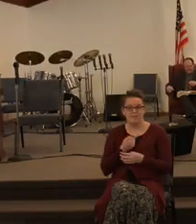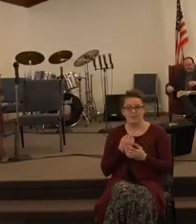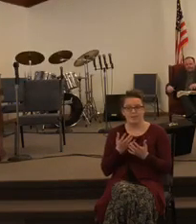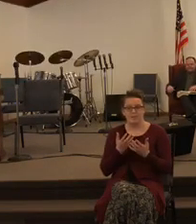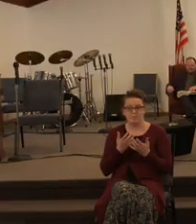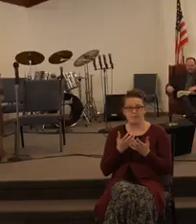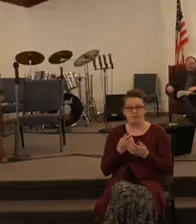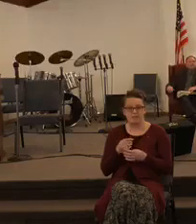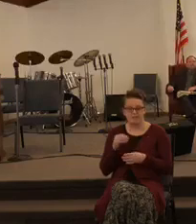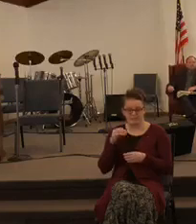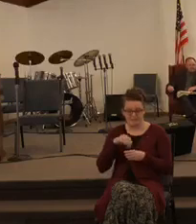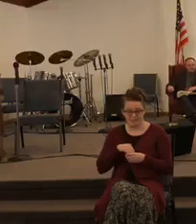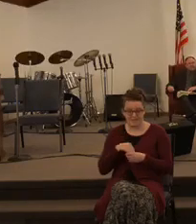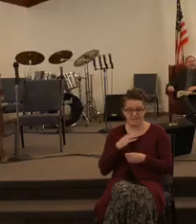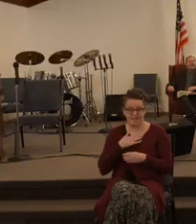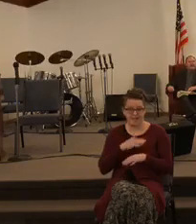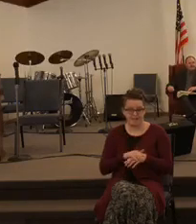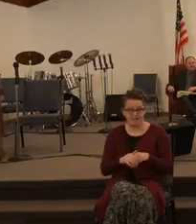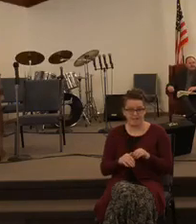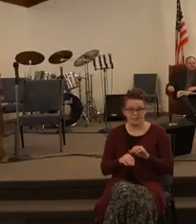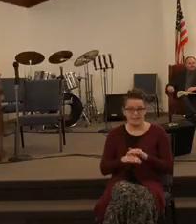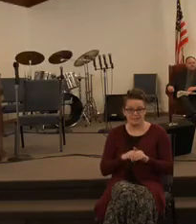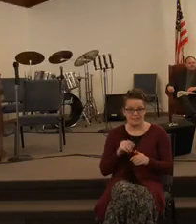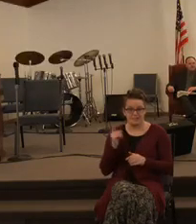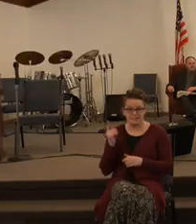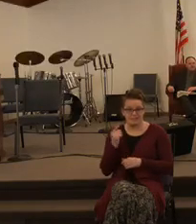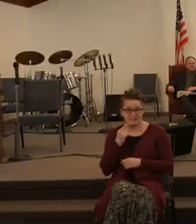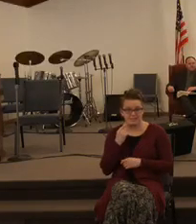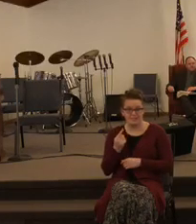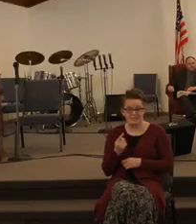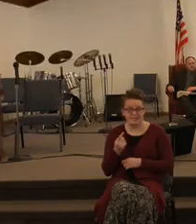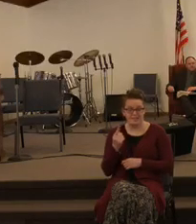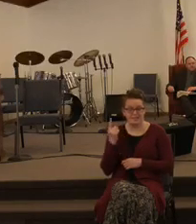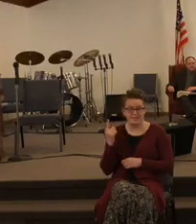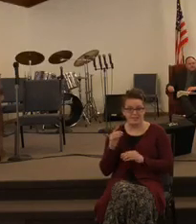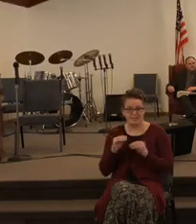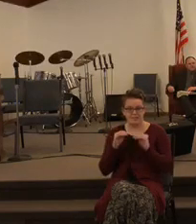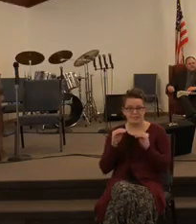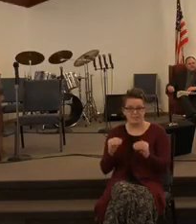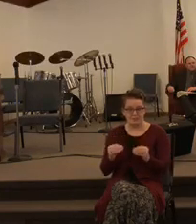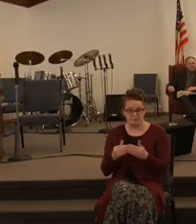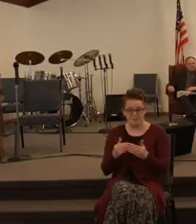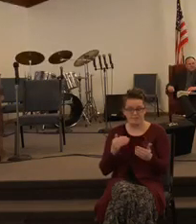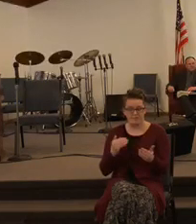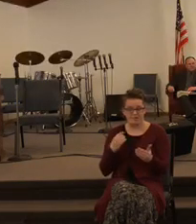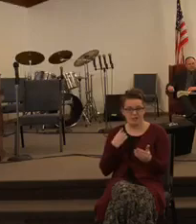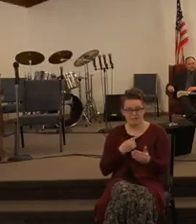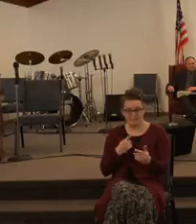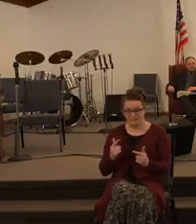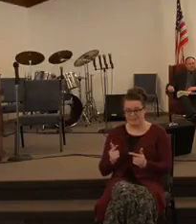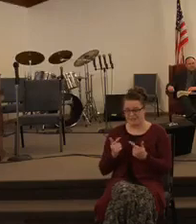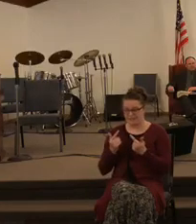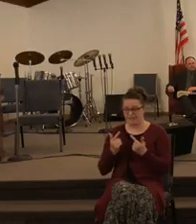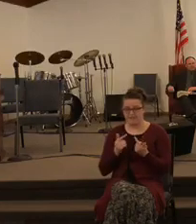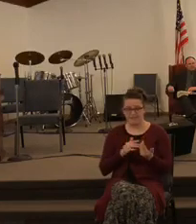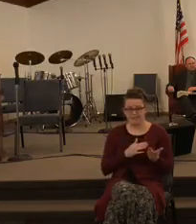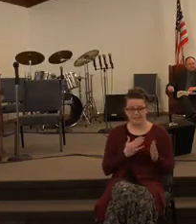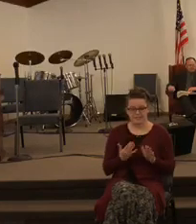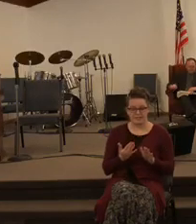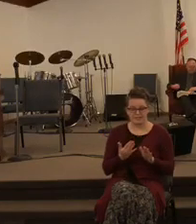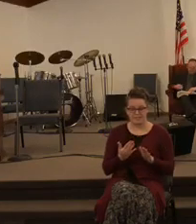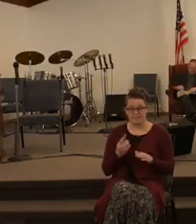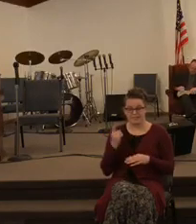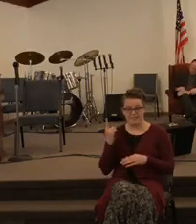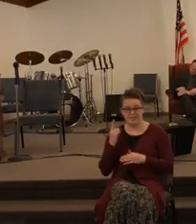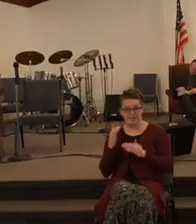it's in our hands he said I set before you life and death I would that you would choose